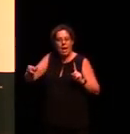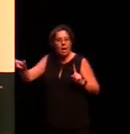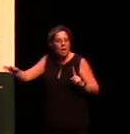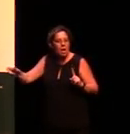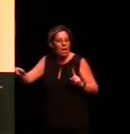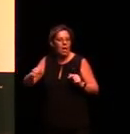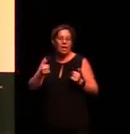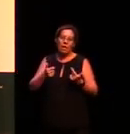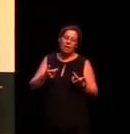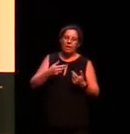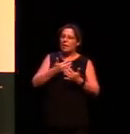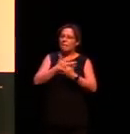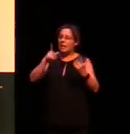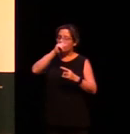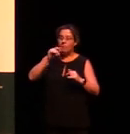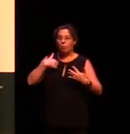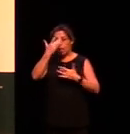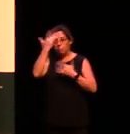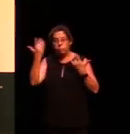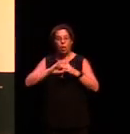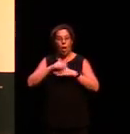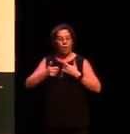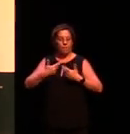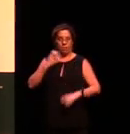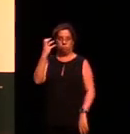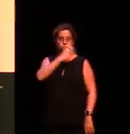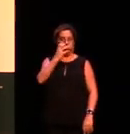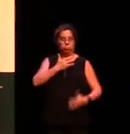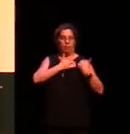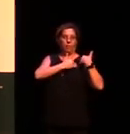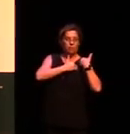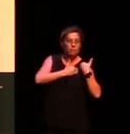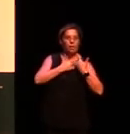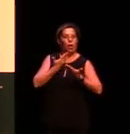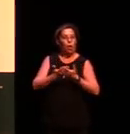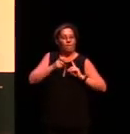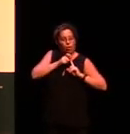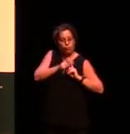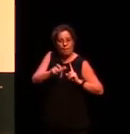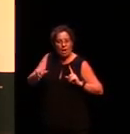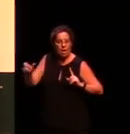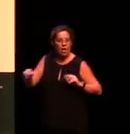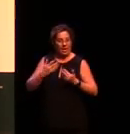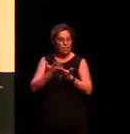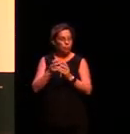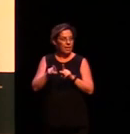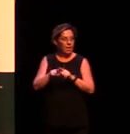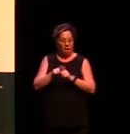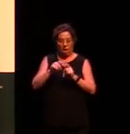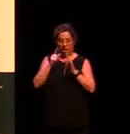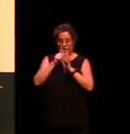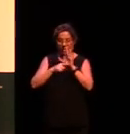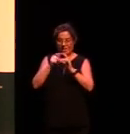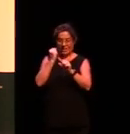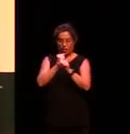pronounce things a new way, hear stories, try to work out all the jigsaw puzzles that the language gives you. You'll probably